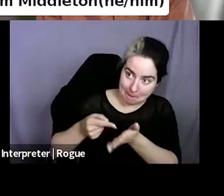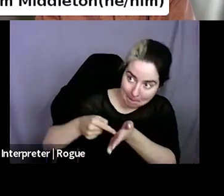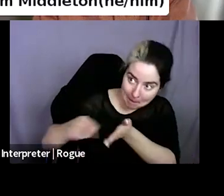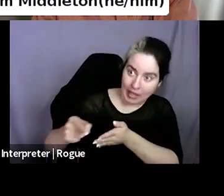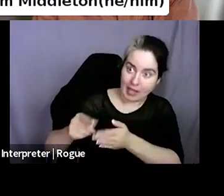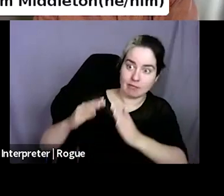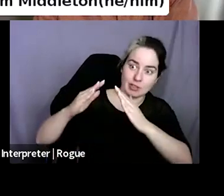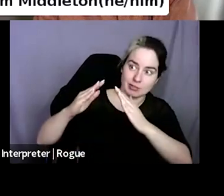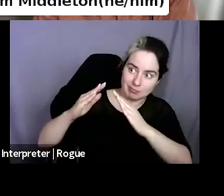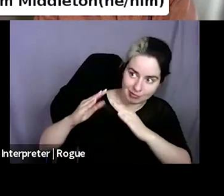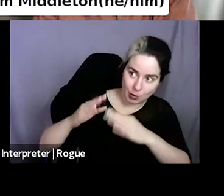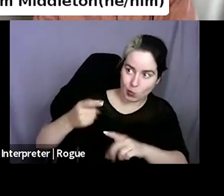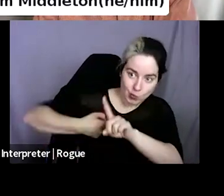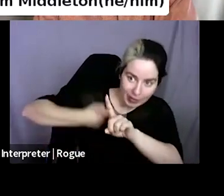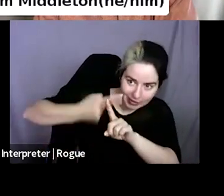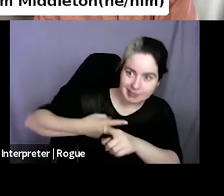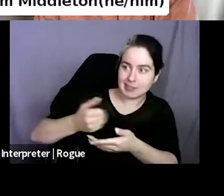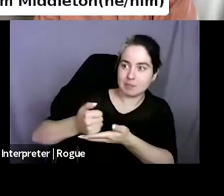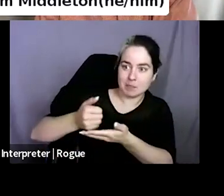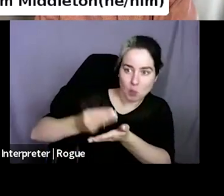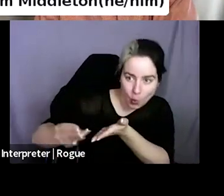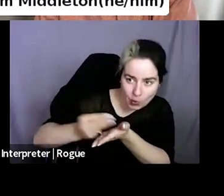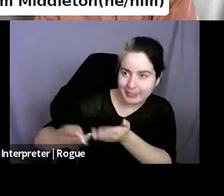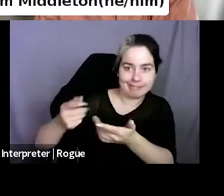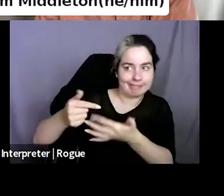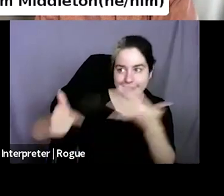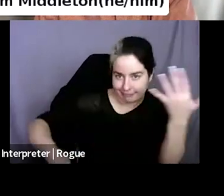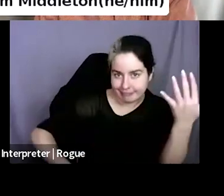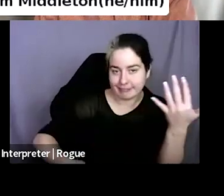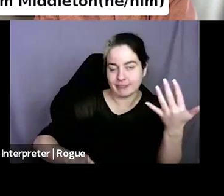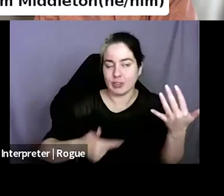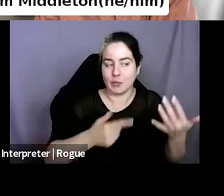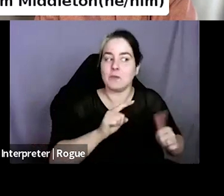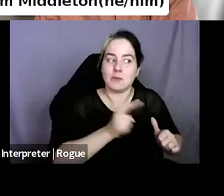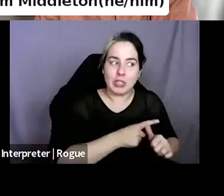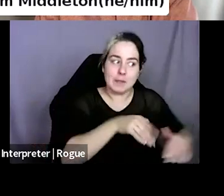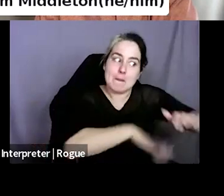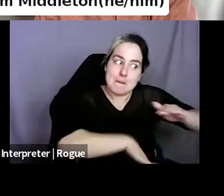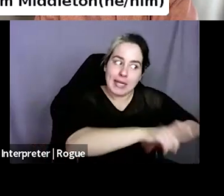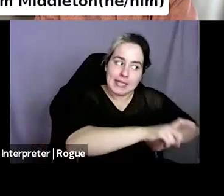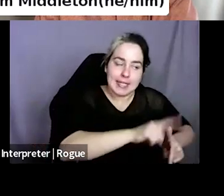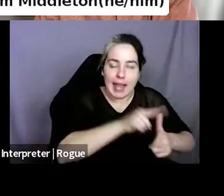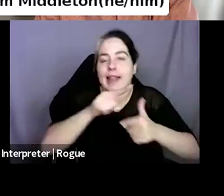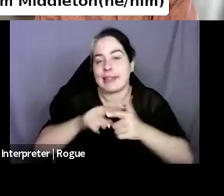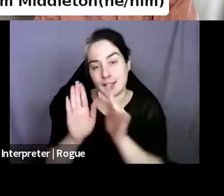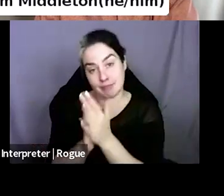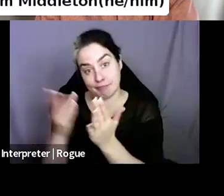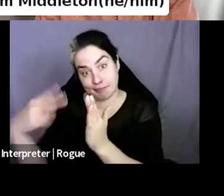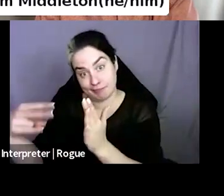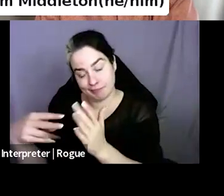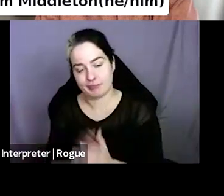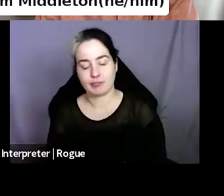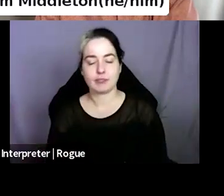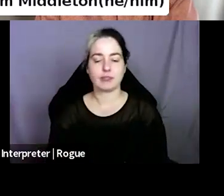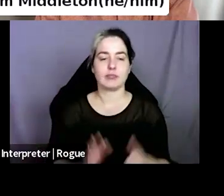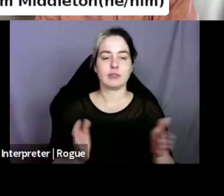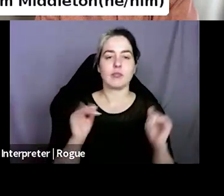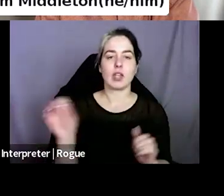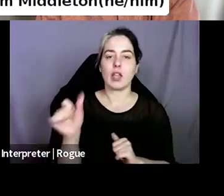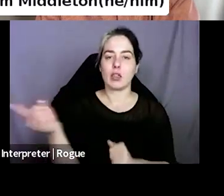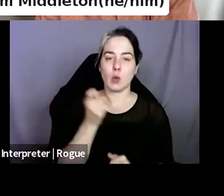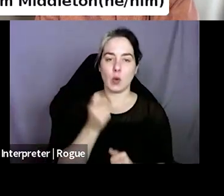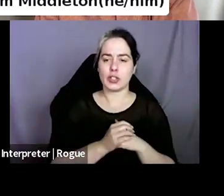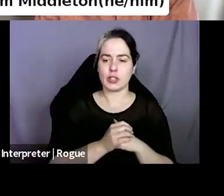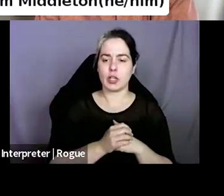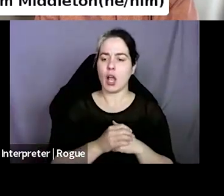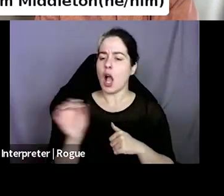read. Um, okay. What are the costs associated with running bookstores that people might not necessarily think of